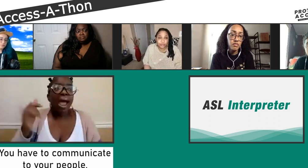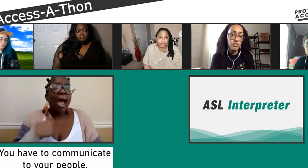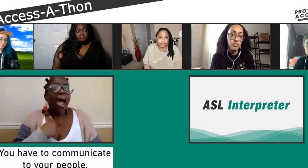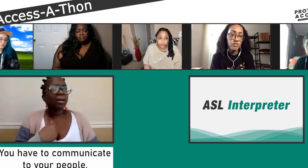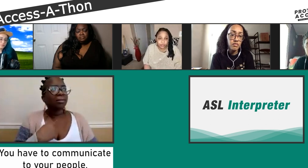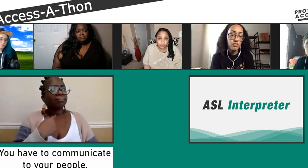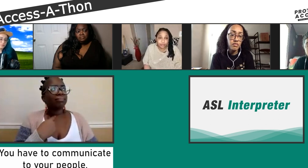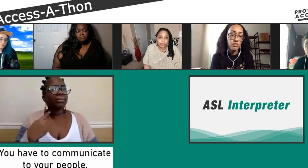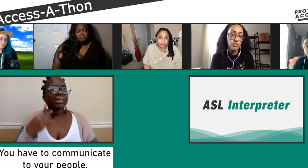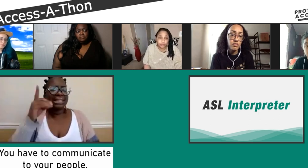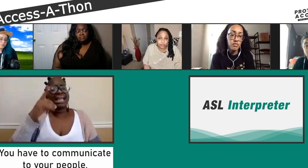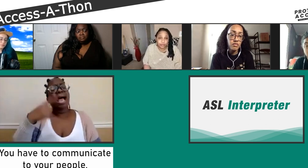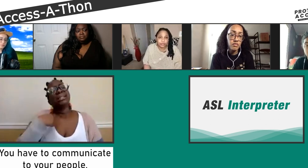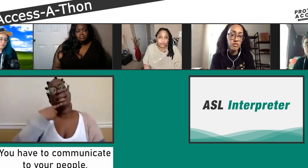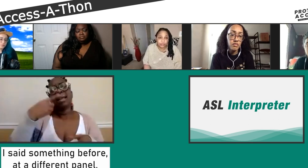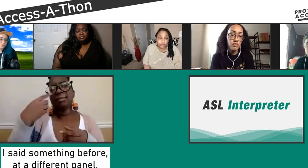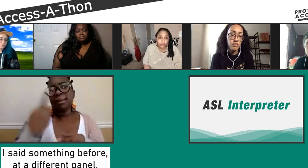to everyone.